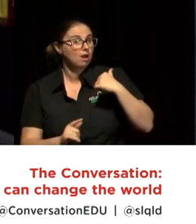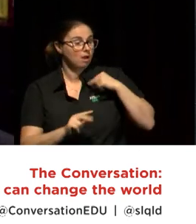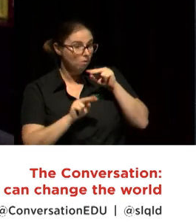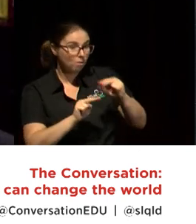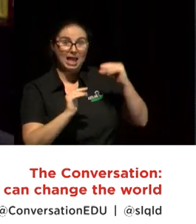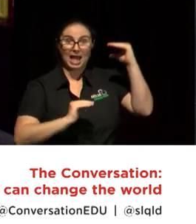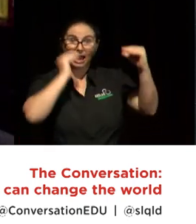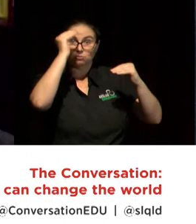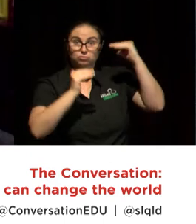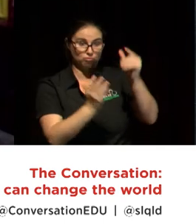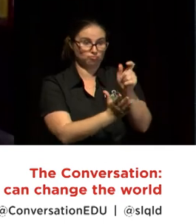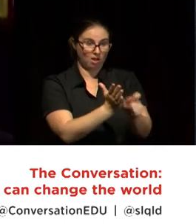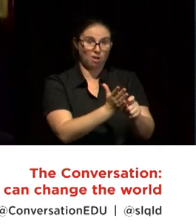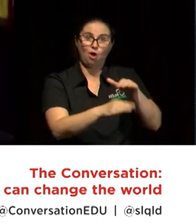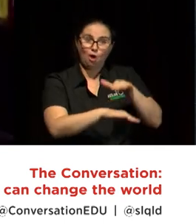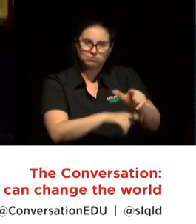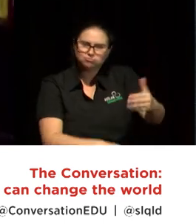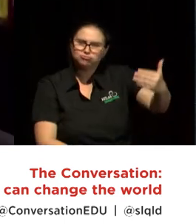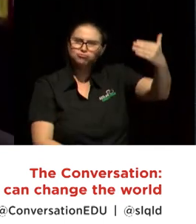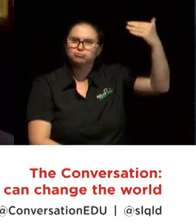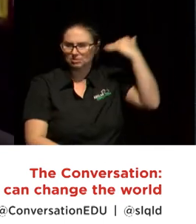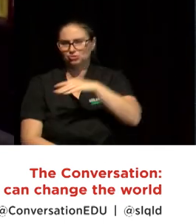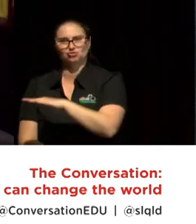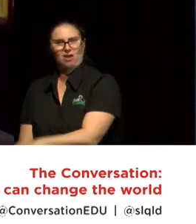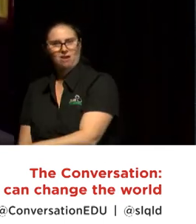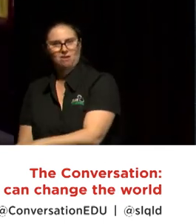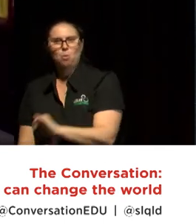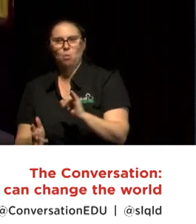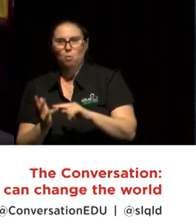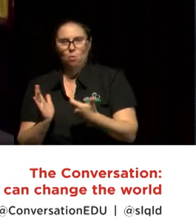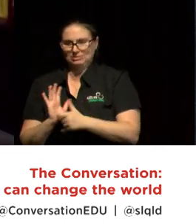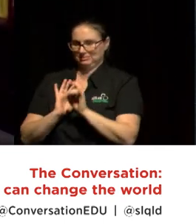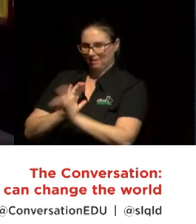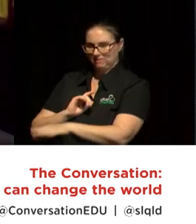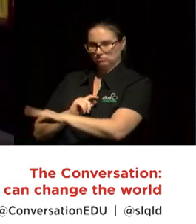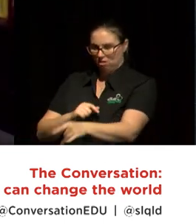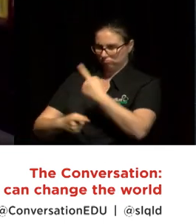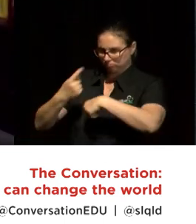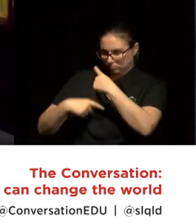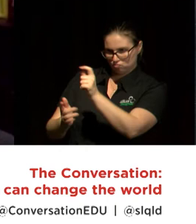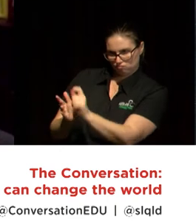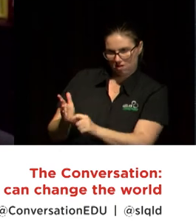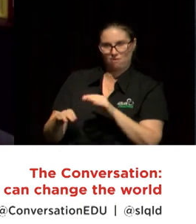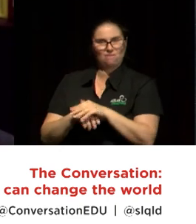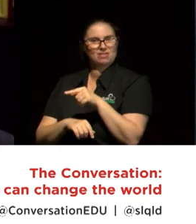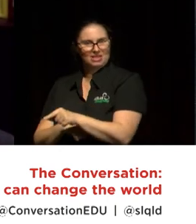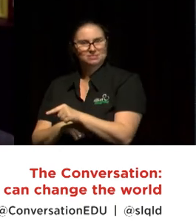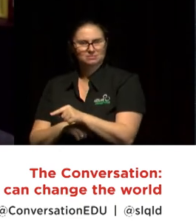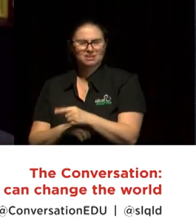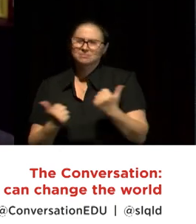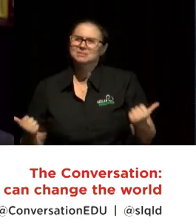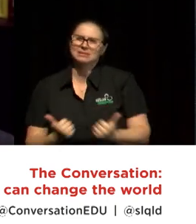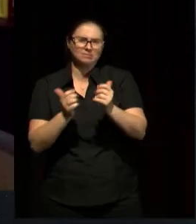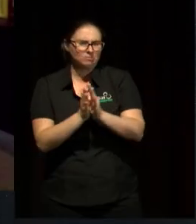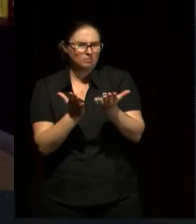children writing about their childhoods. And I think there's been a natural kind of progression because there's certainly lots and lots of texts being published